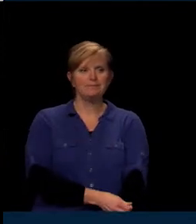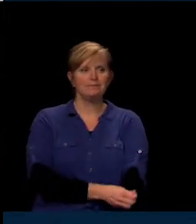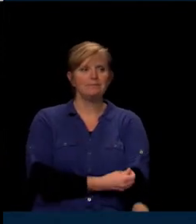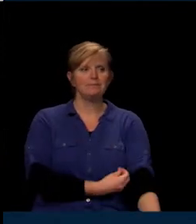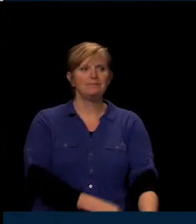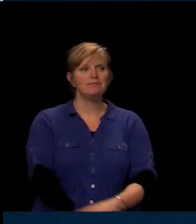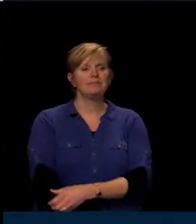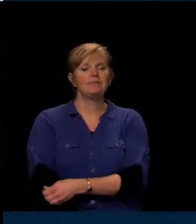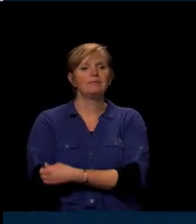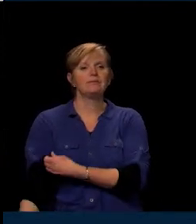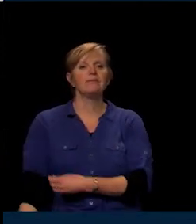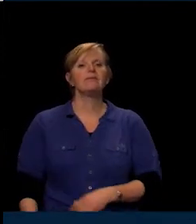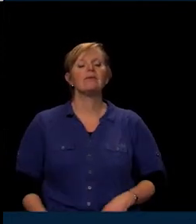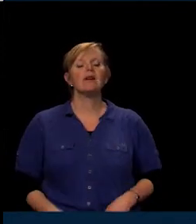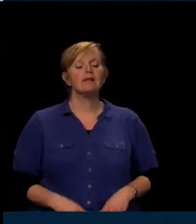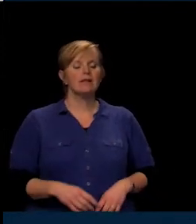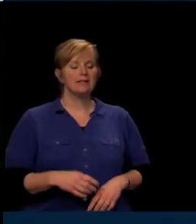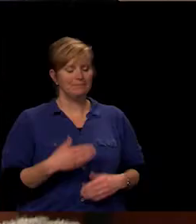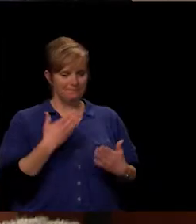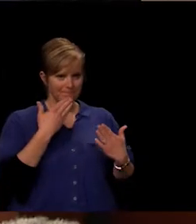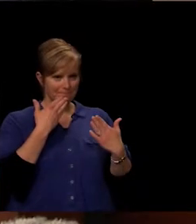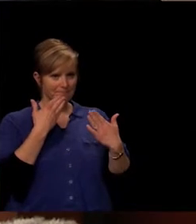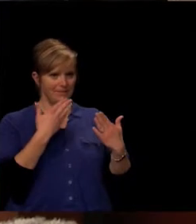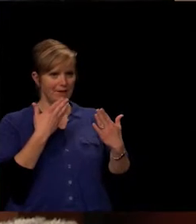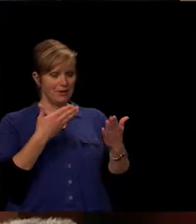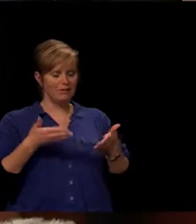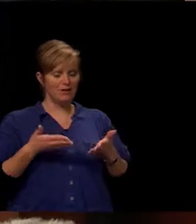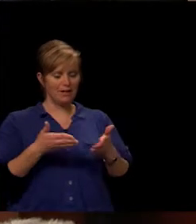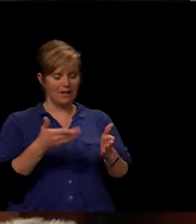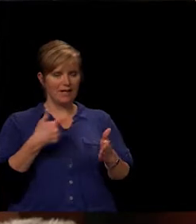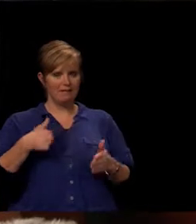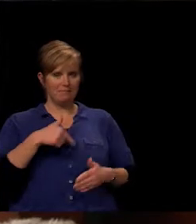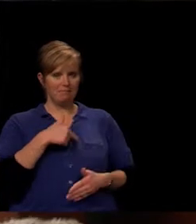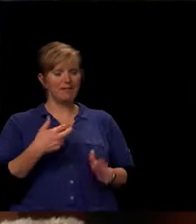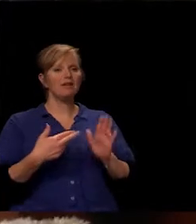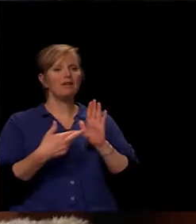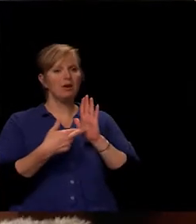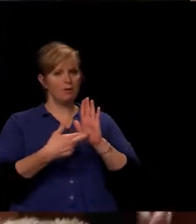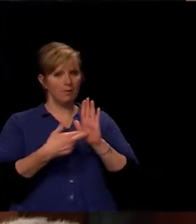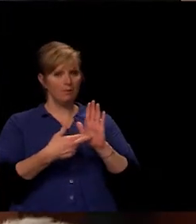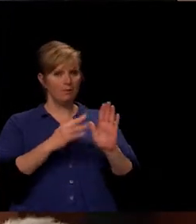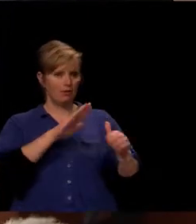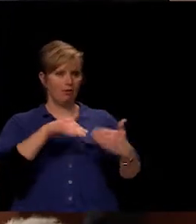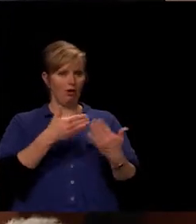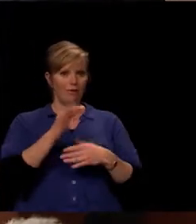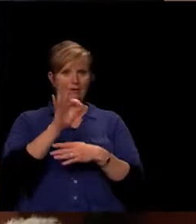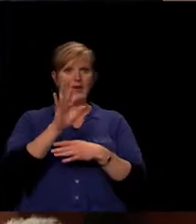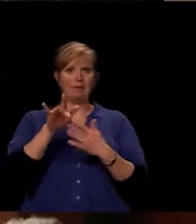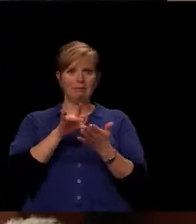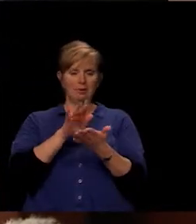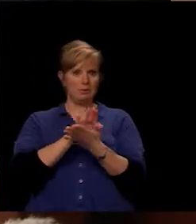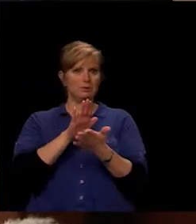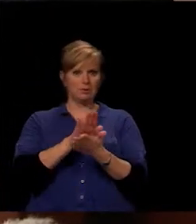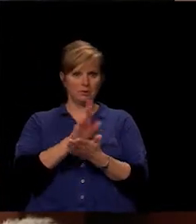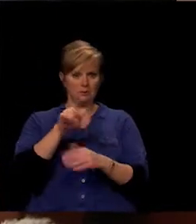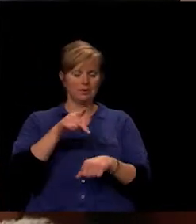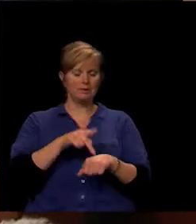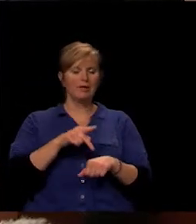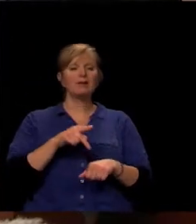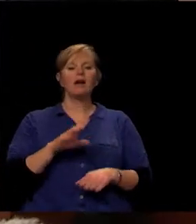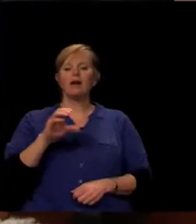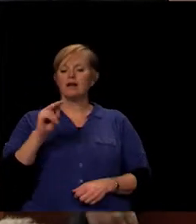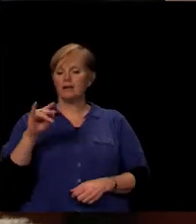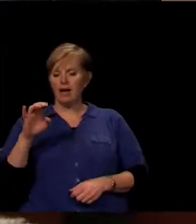First of all, thank you for letting me represent on behalf of the nine middle school principals. And as Connie said, we've had some great